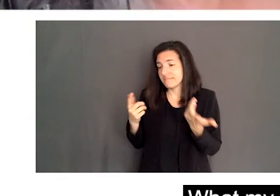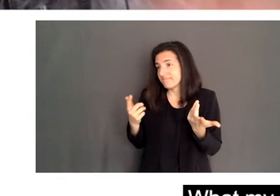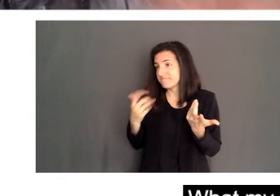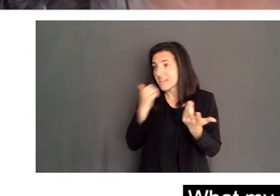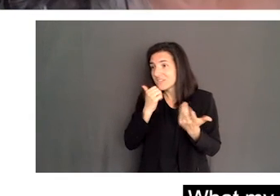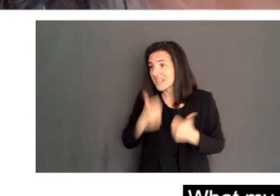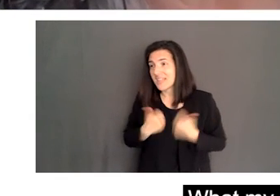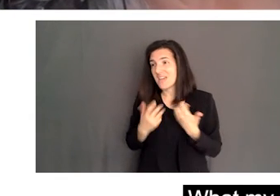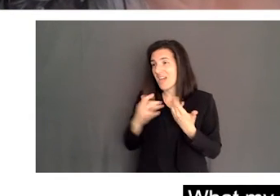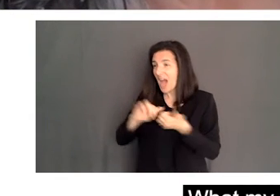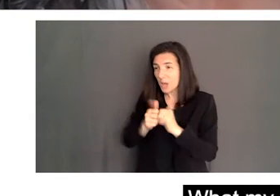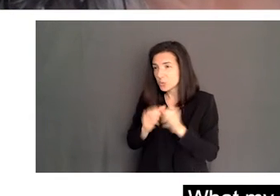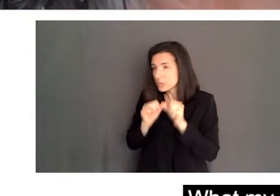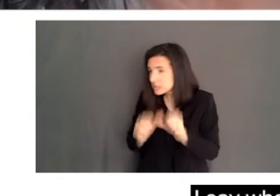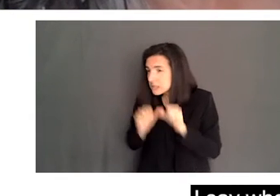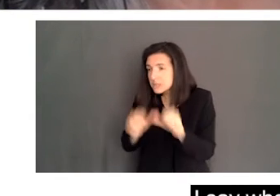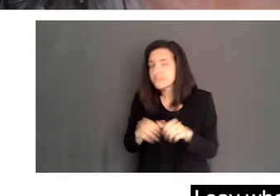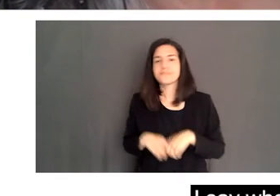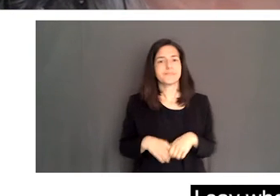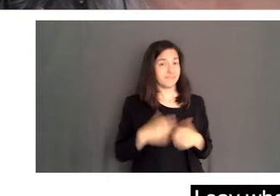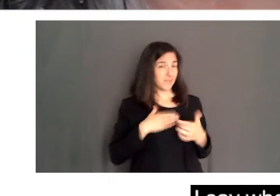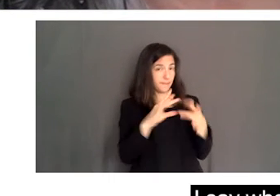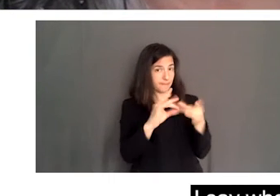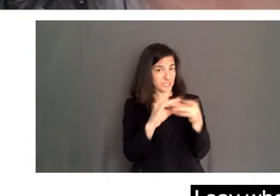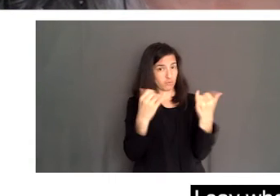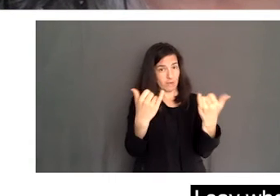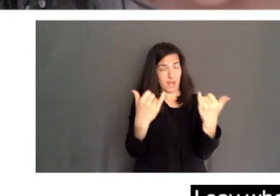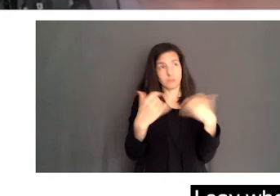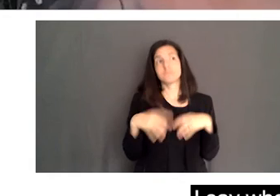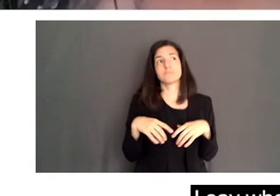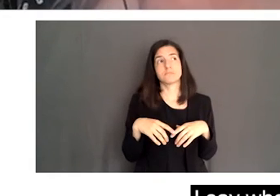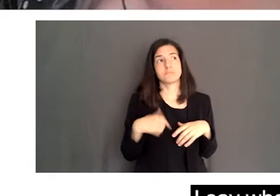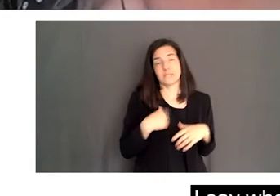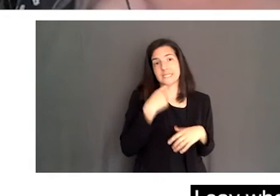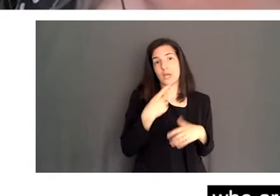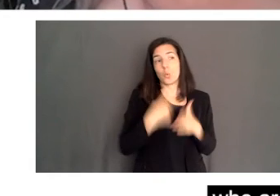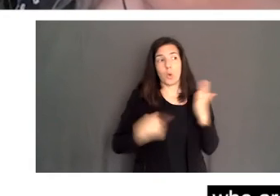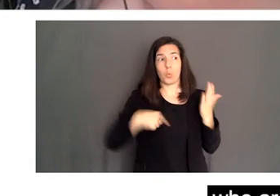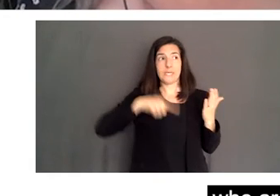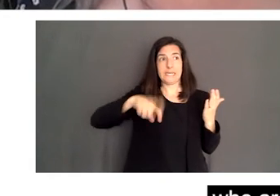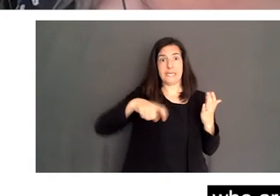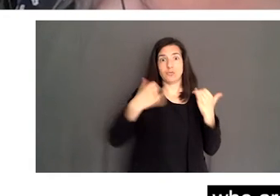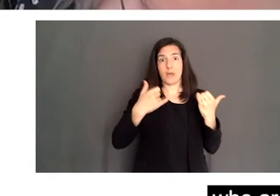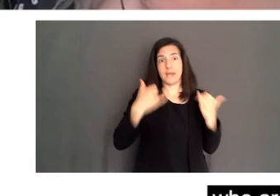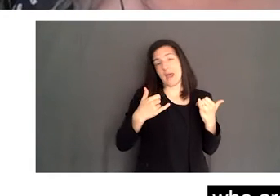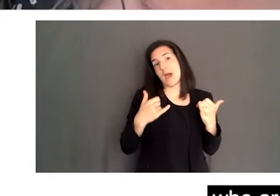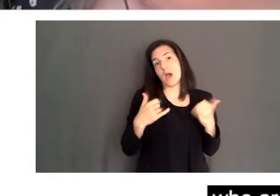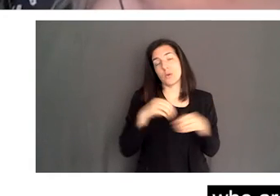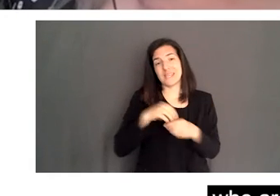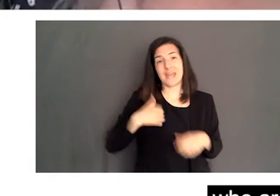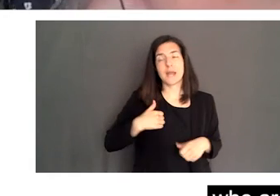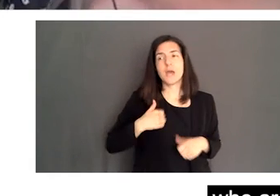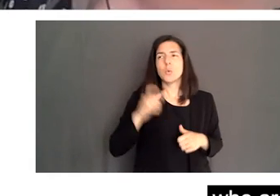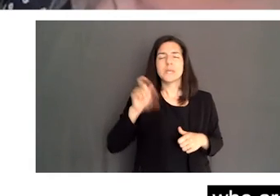What my message would be, well, first of all, what I say, what we need right now in Canada is people who are innovative and